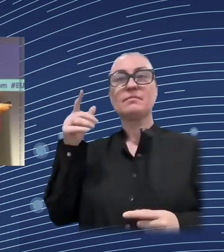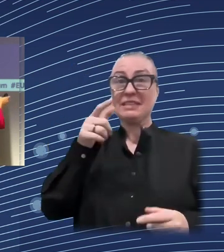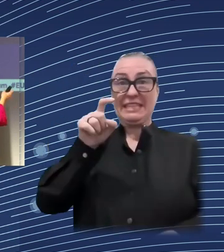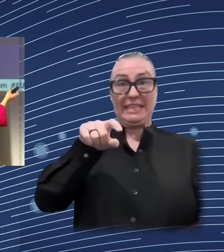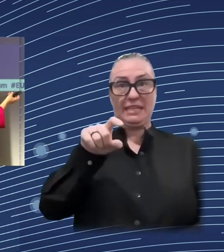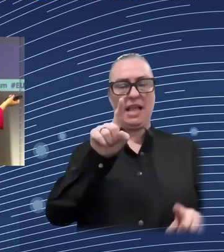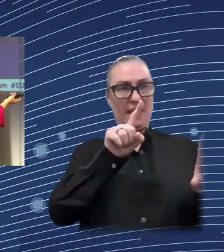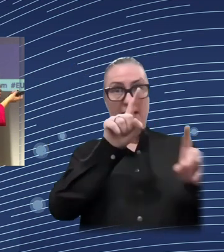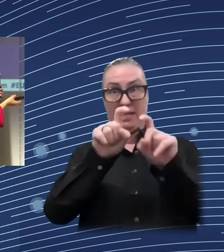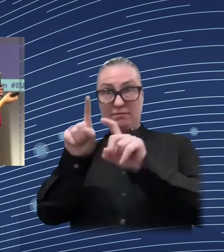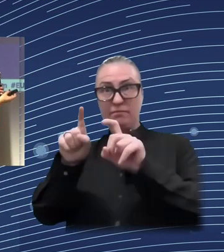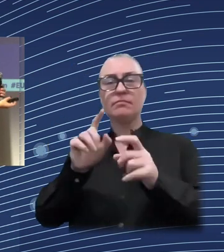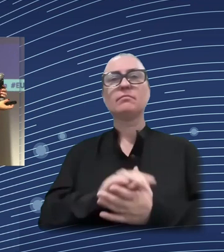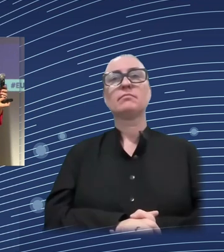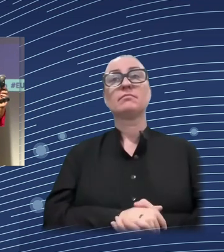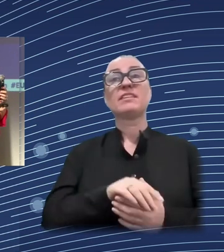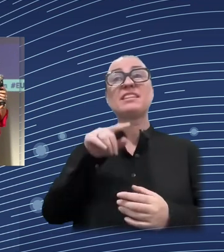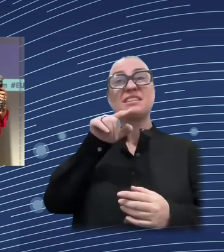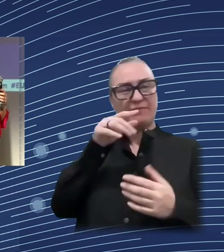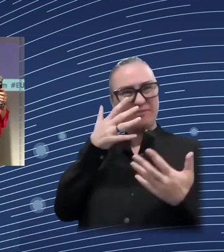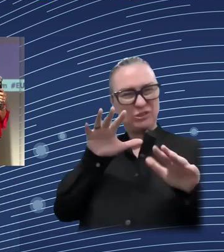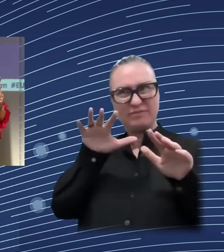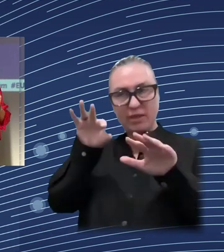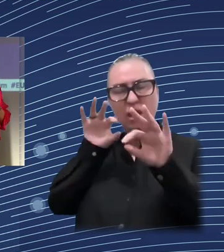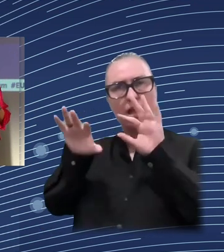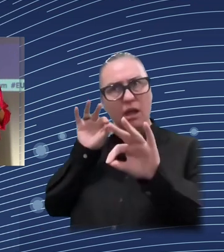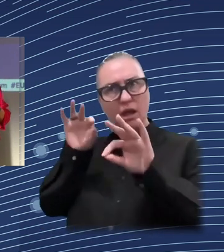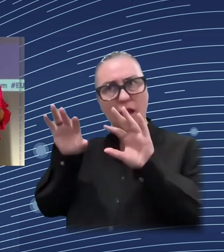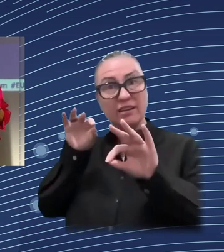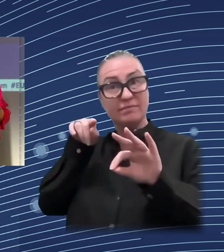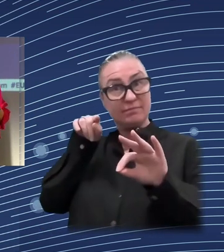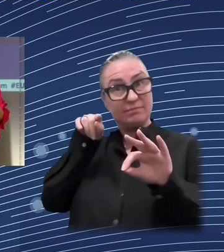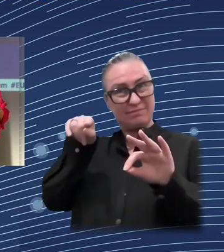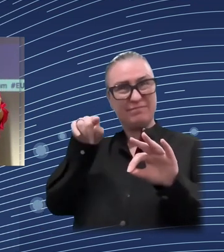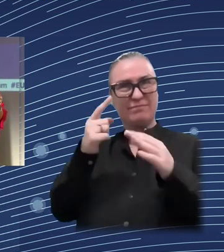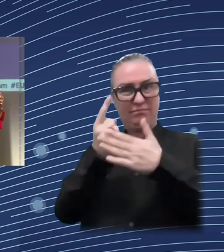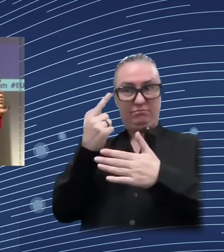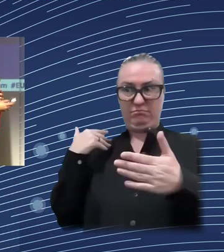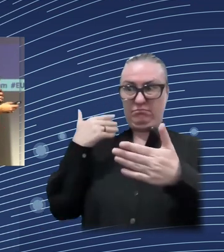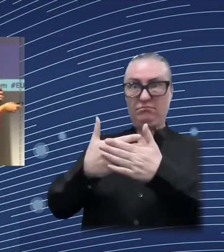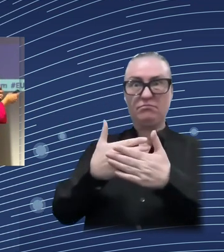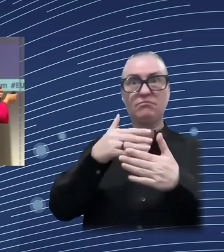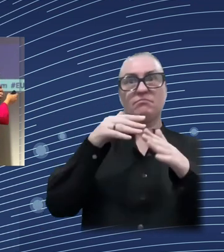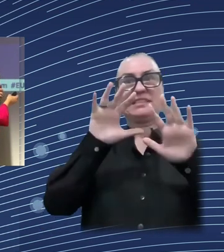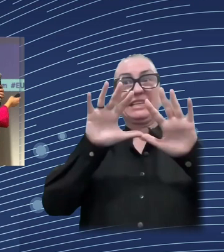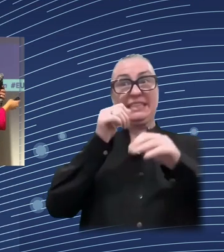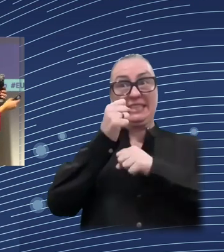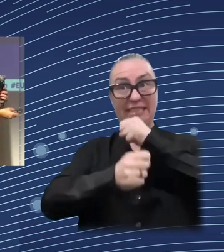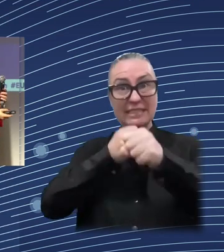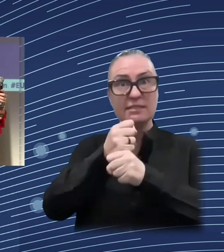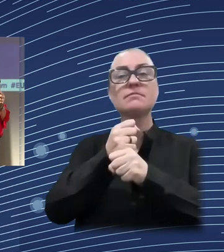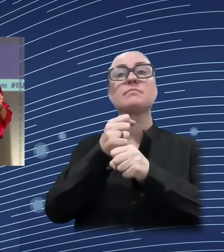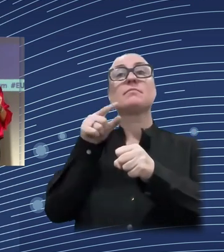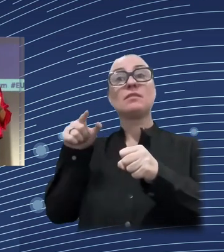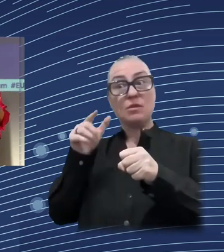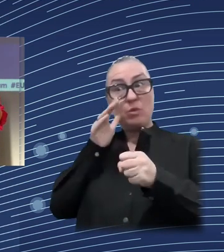particular, thinking of the recent change induced by artificial intelligence, I think the world in 2019 is